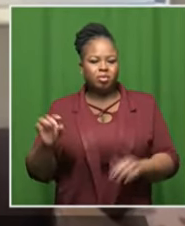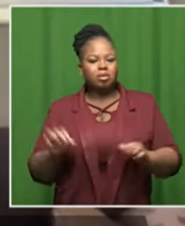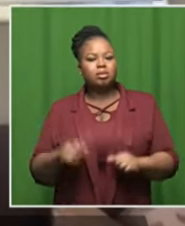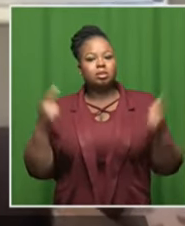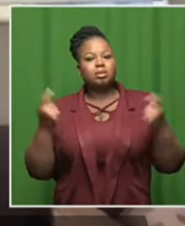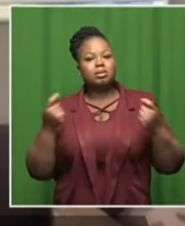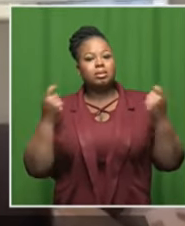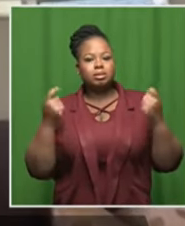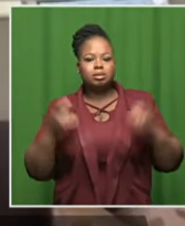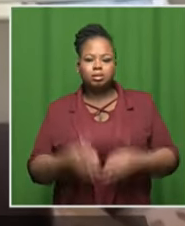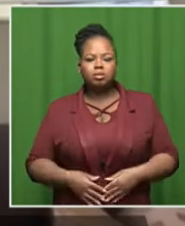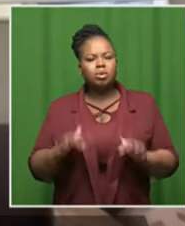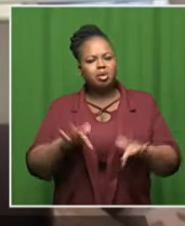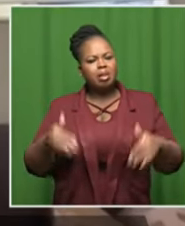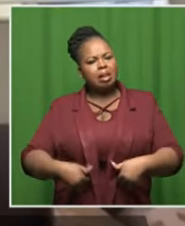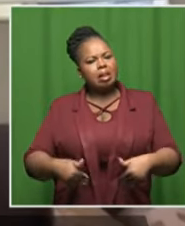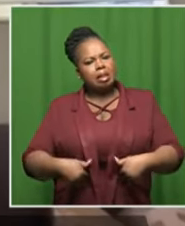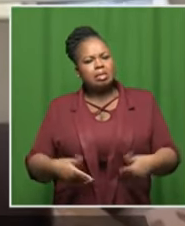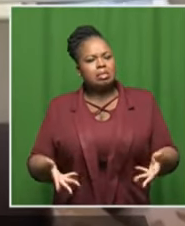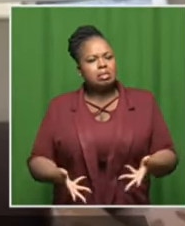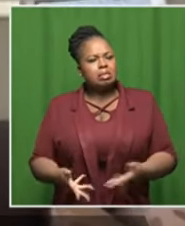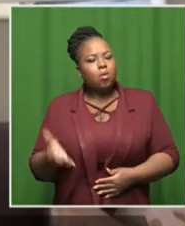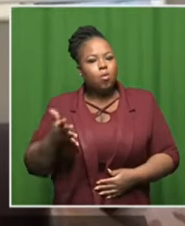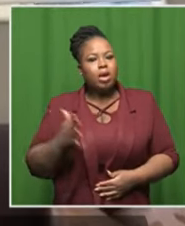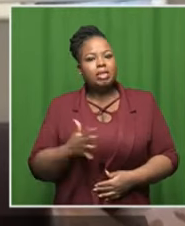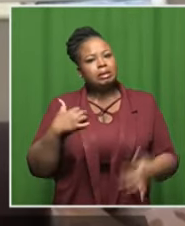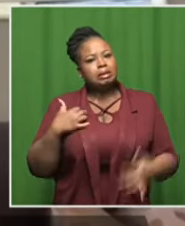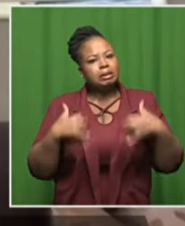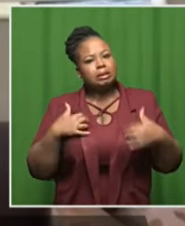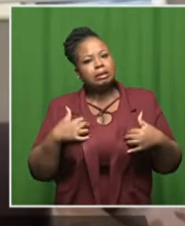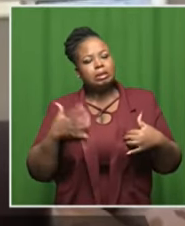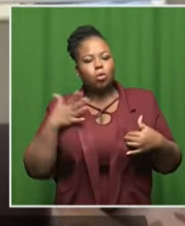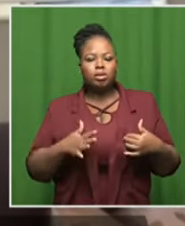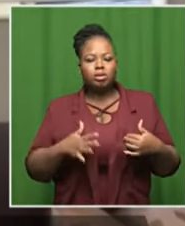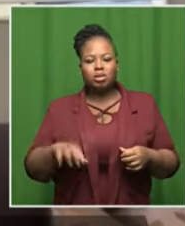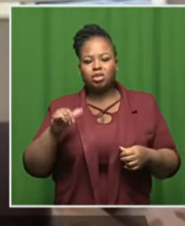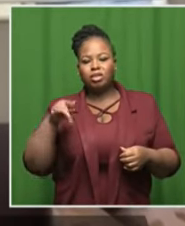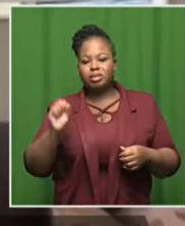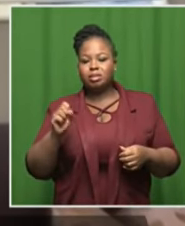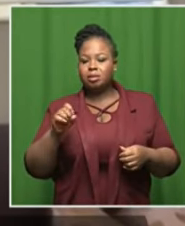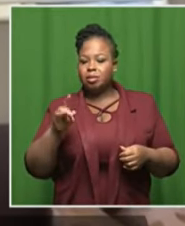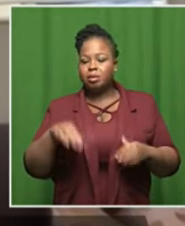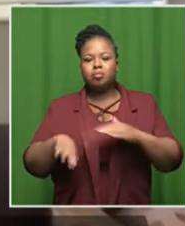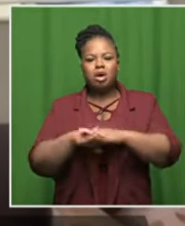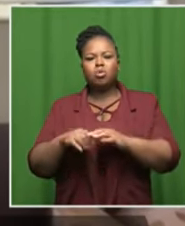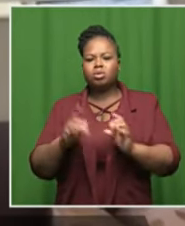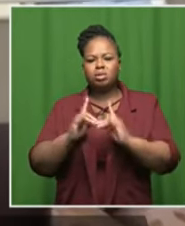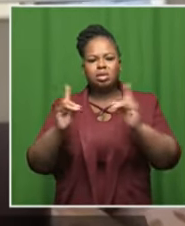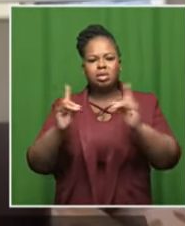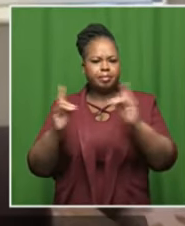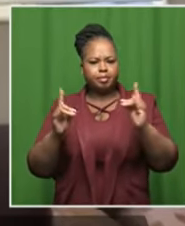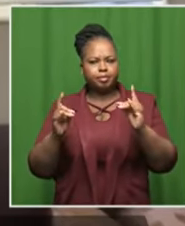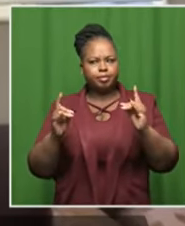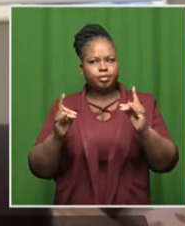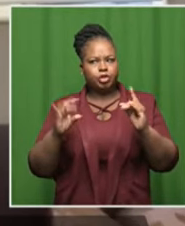concerts our people are hungry for concerts hence they have got chris brown selling out two stadiums uh two